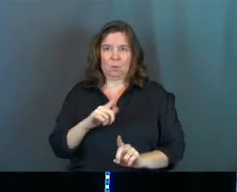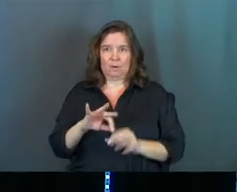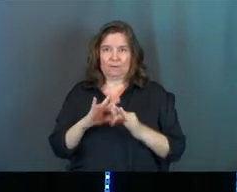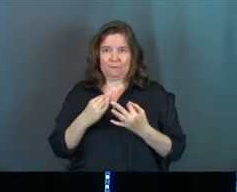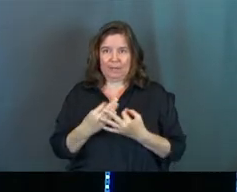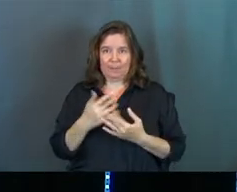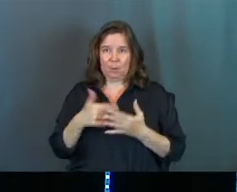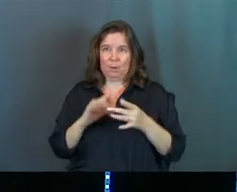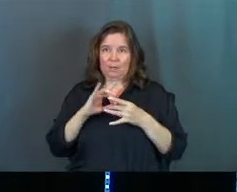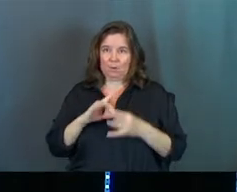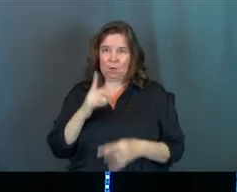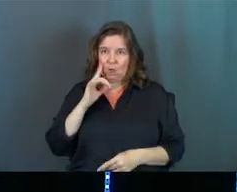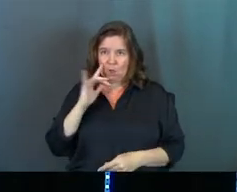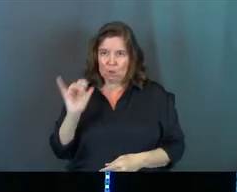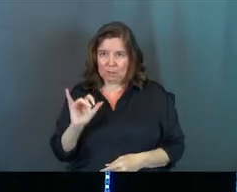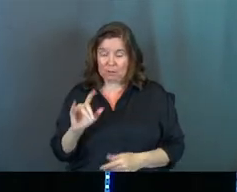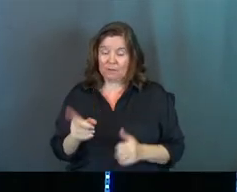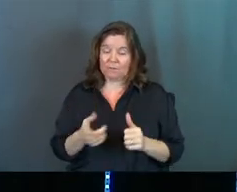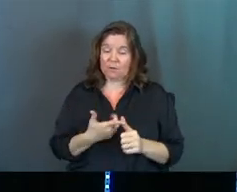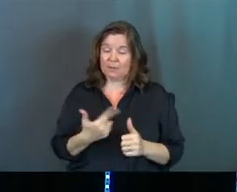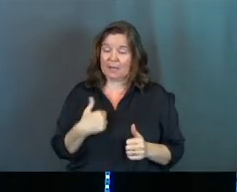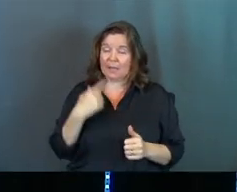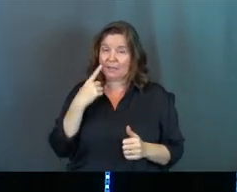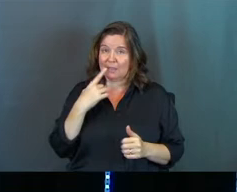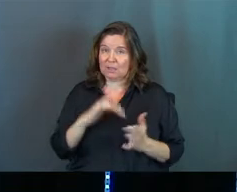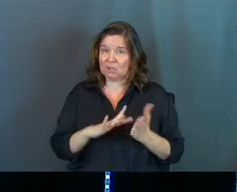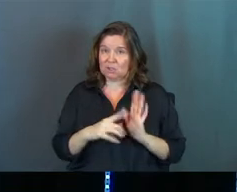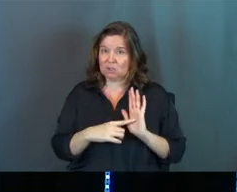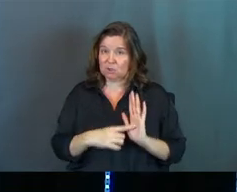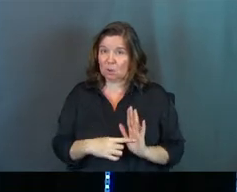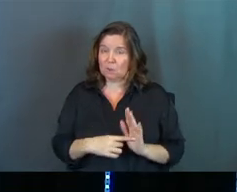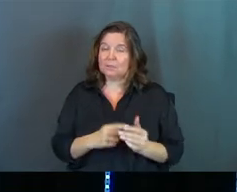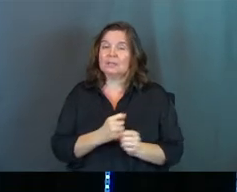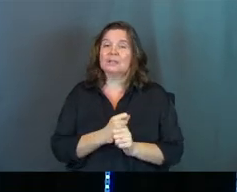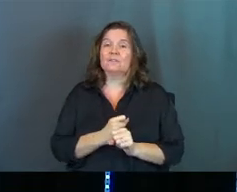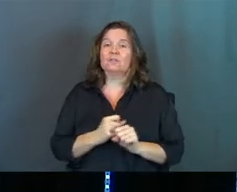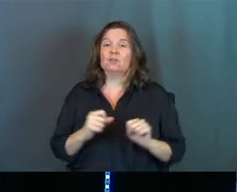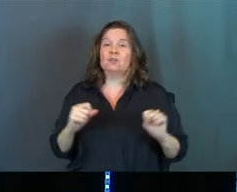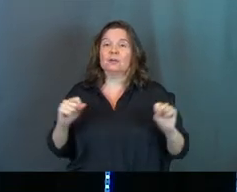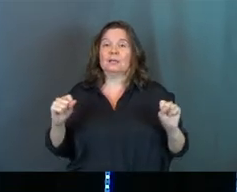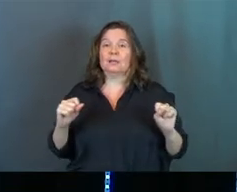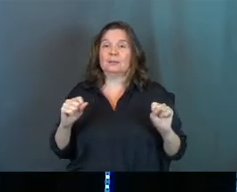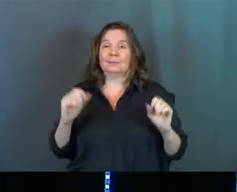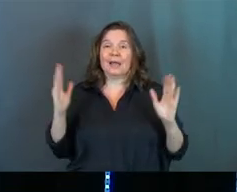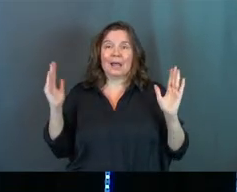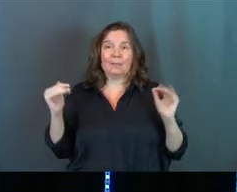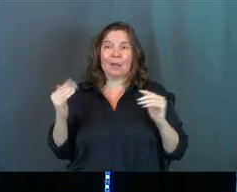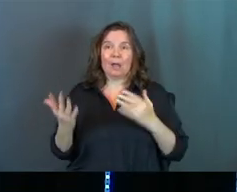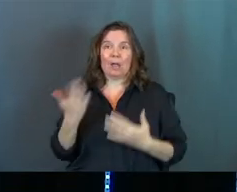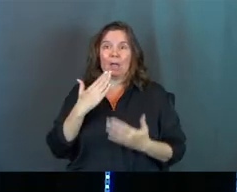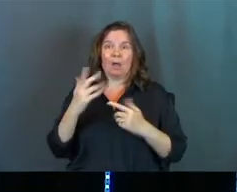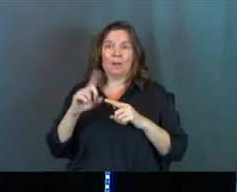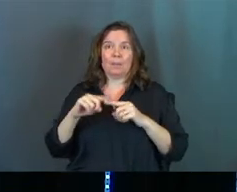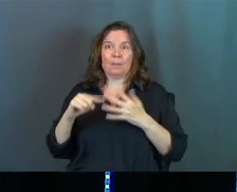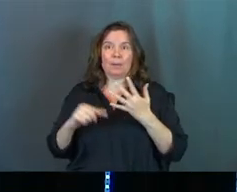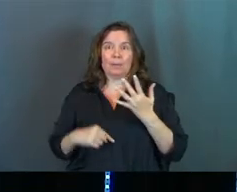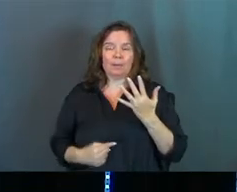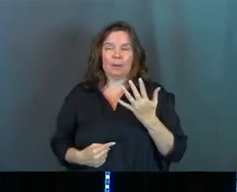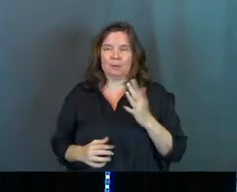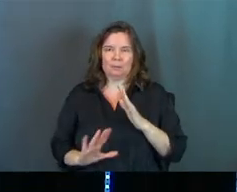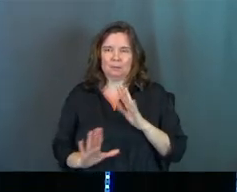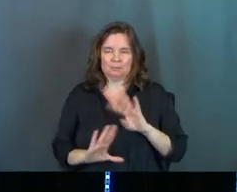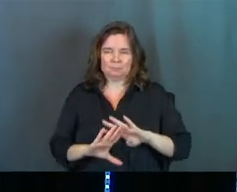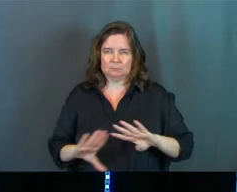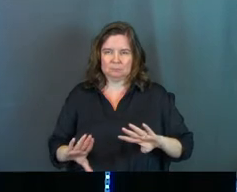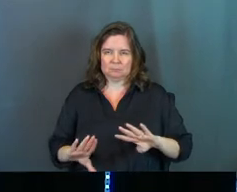what that relationship is to look like. The first thing that I think Jesus reveals is freedom from expectations, okay? Jesus comes